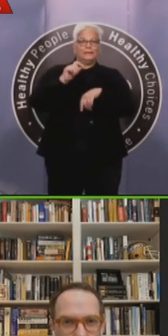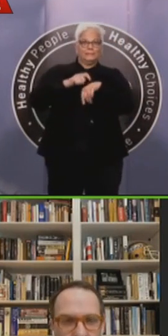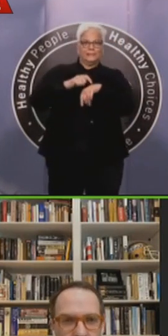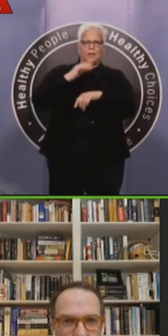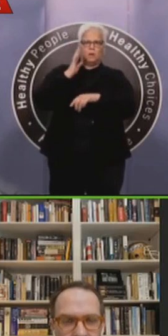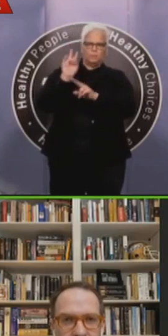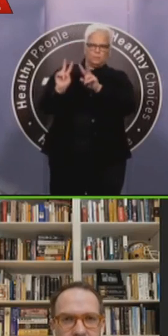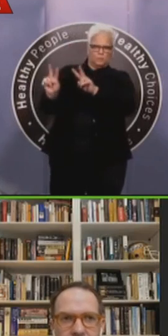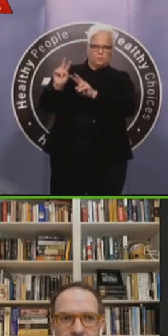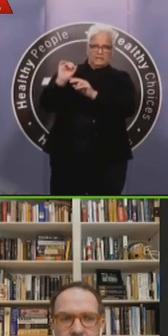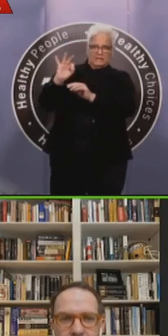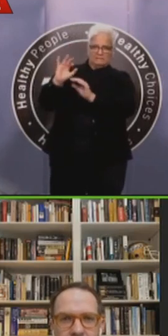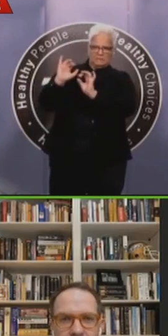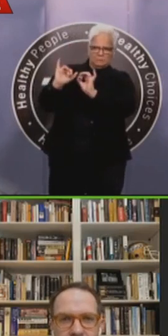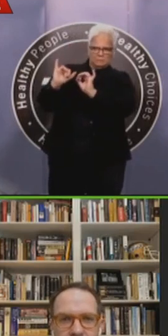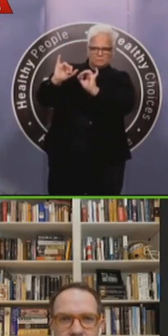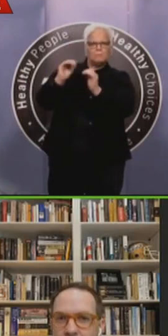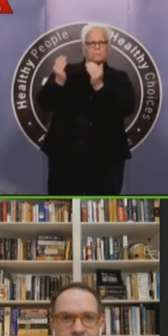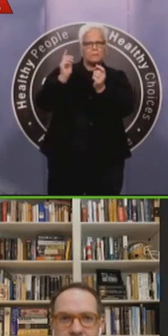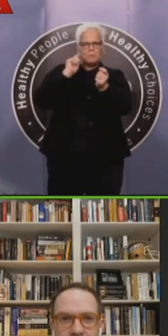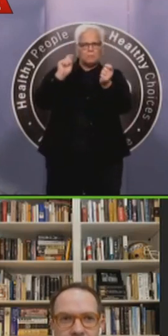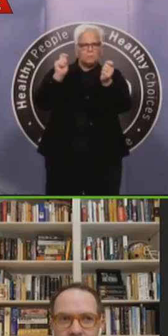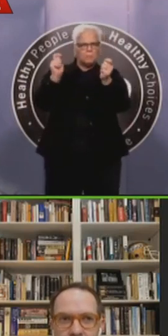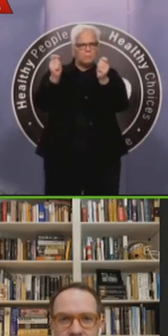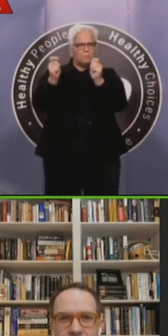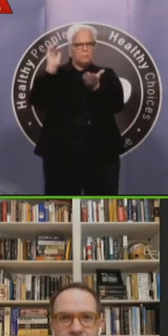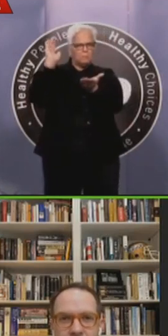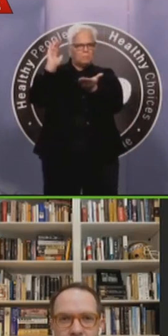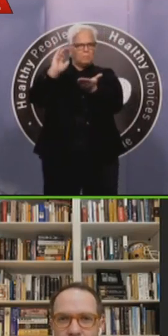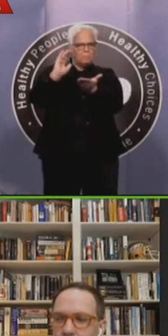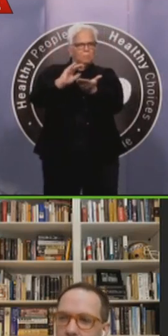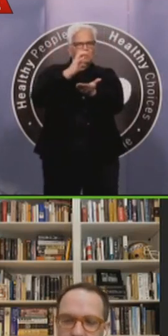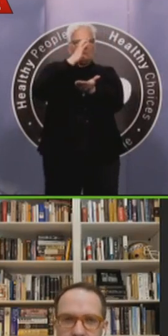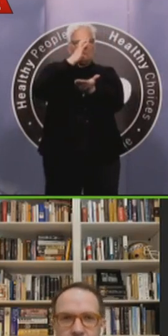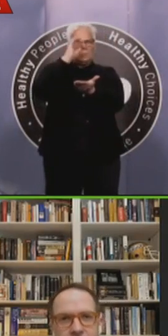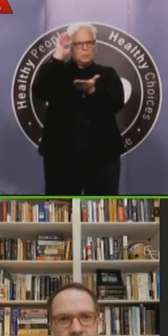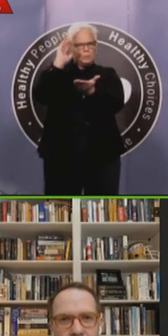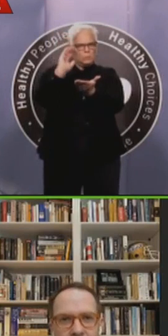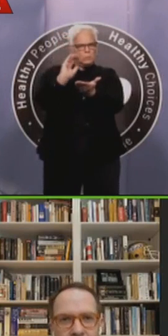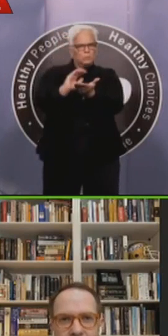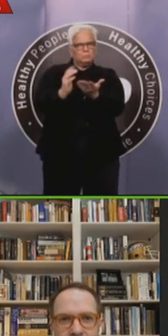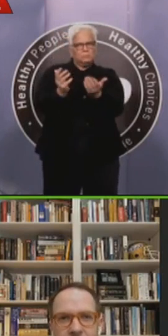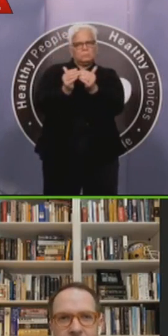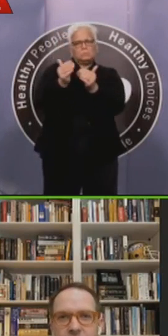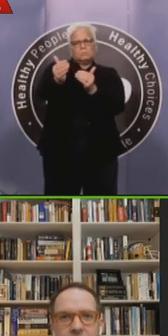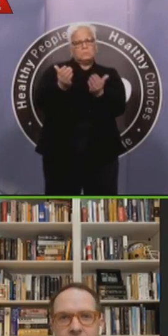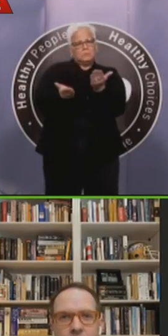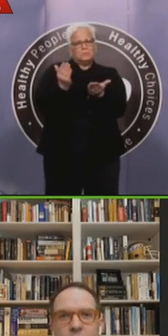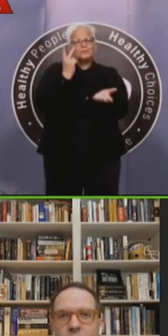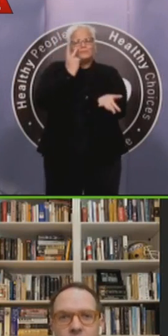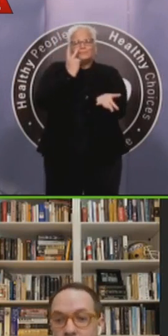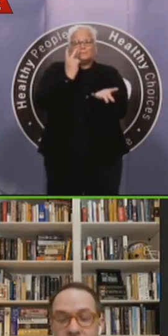as we used to know it. Um, but that is not something that somebody can just tell you, oh, in three weeks, that'll be it. That's